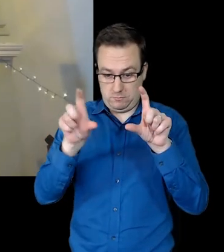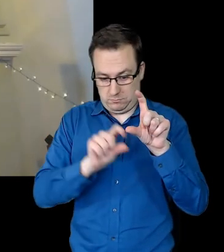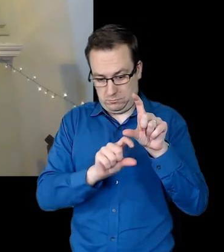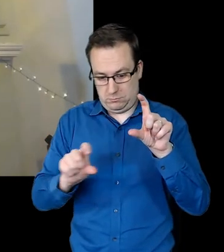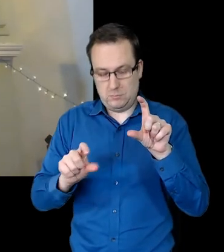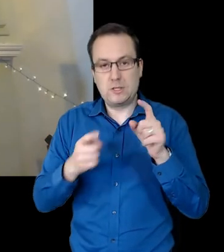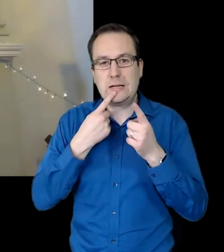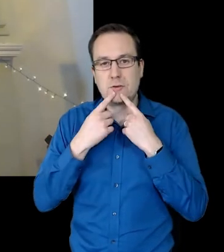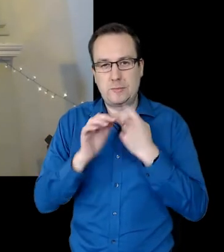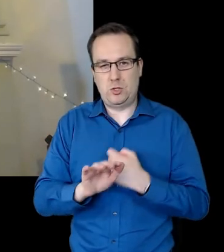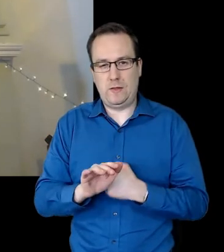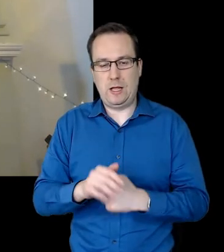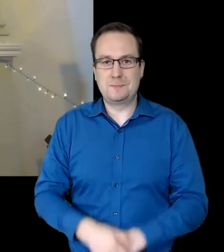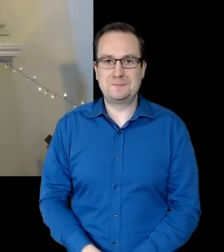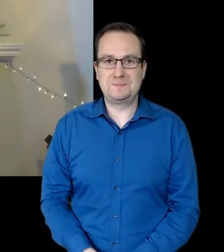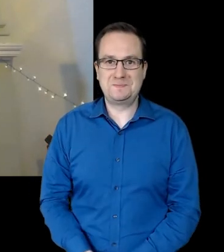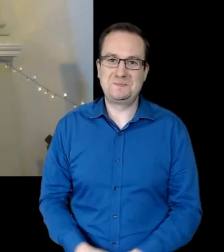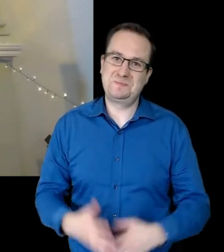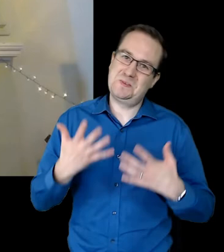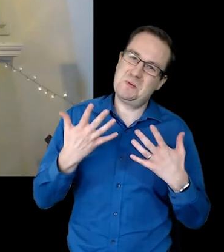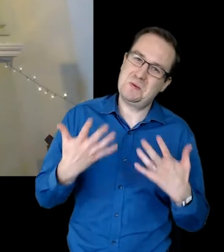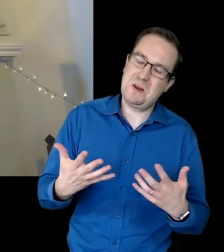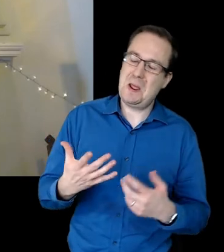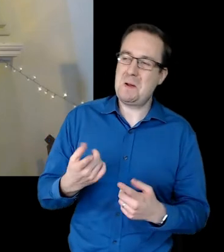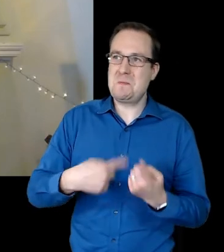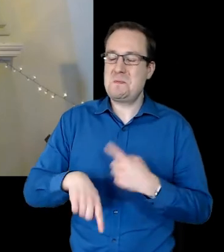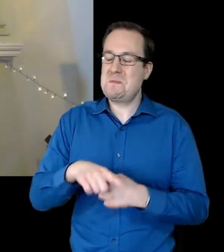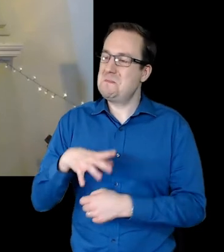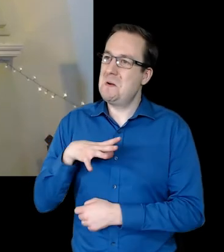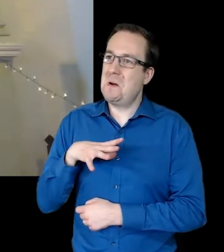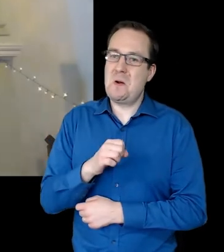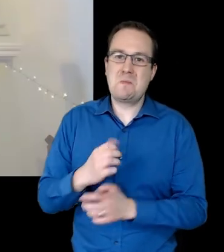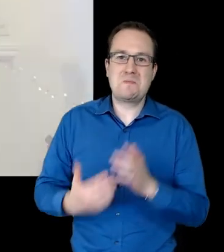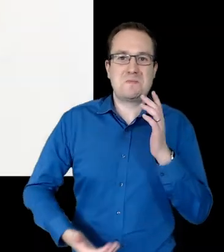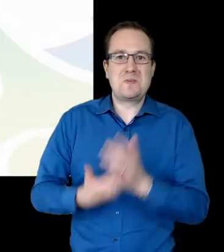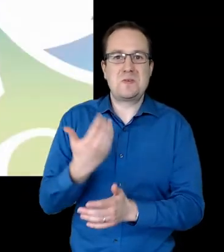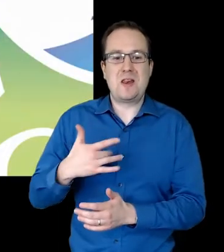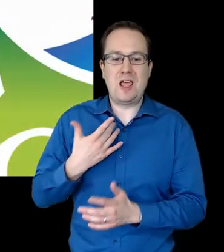So, let's go out with hope of new life in Christ.